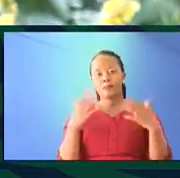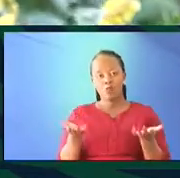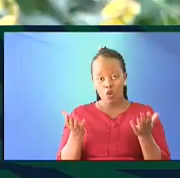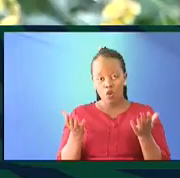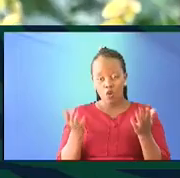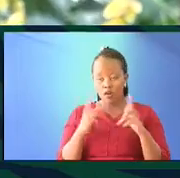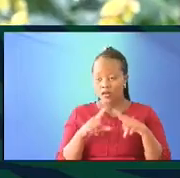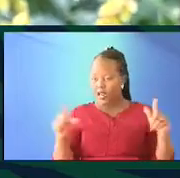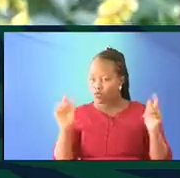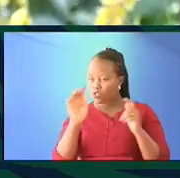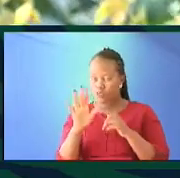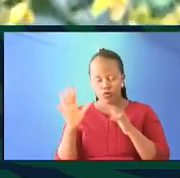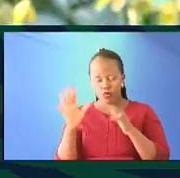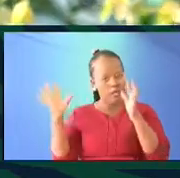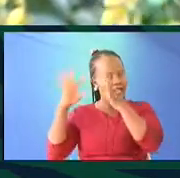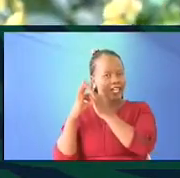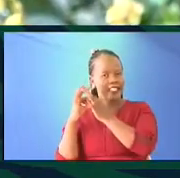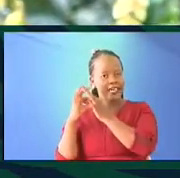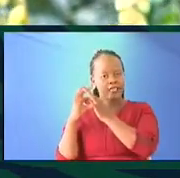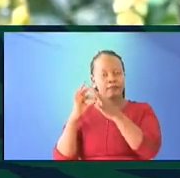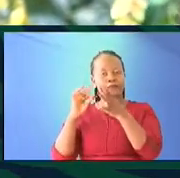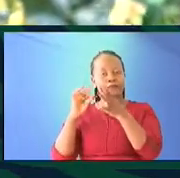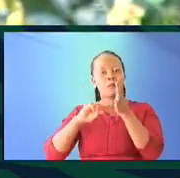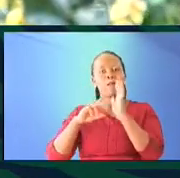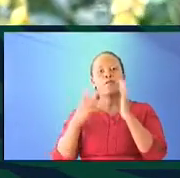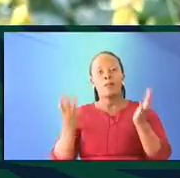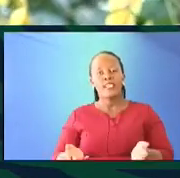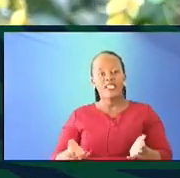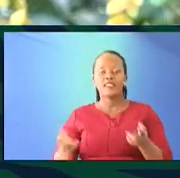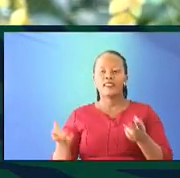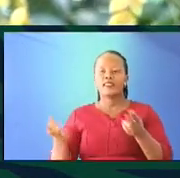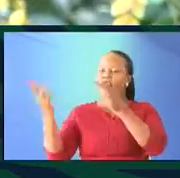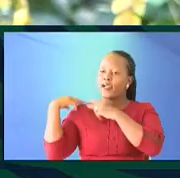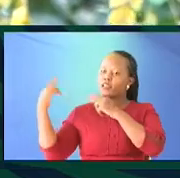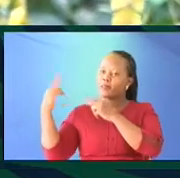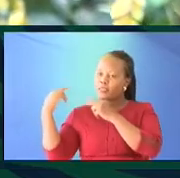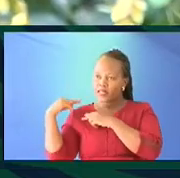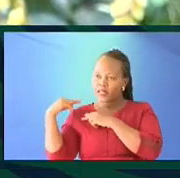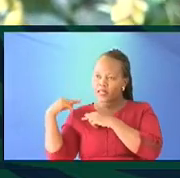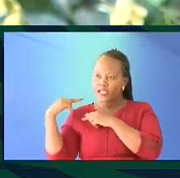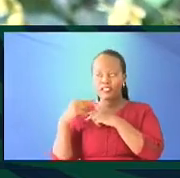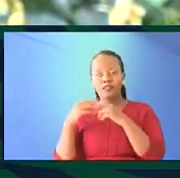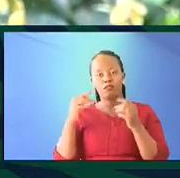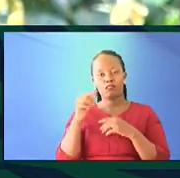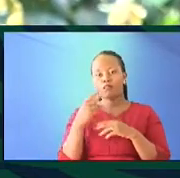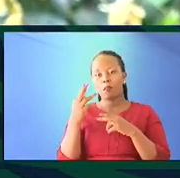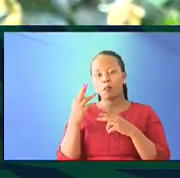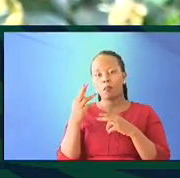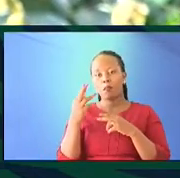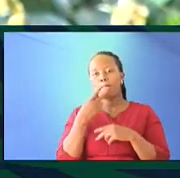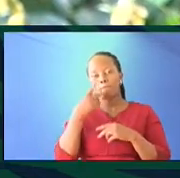the language of your culture. So, the responsibility, first and foremost, lies among the